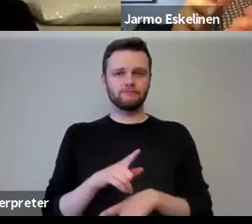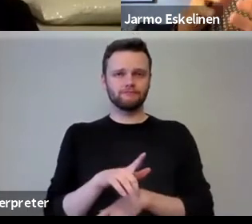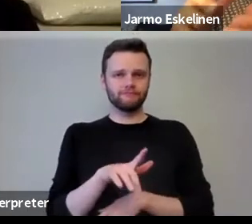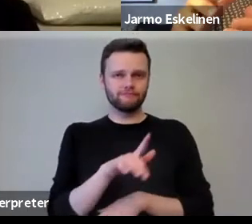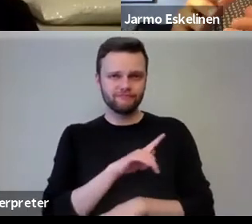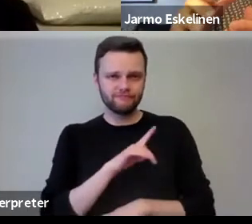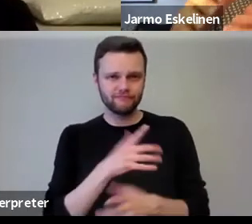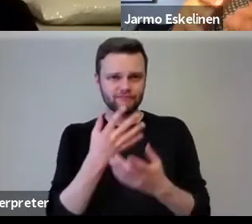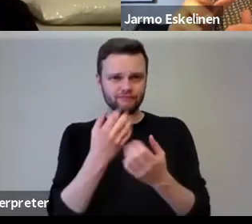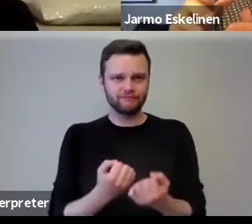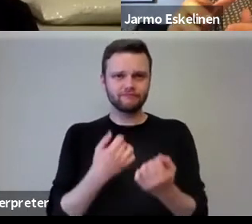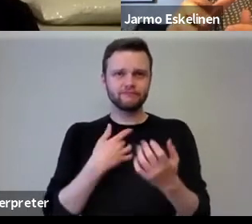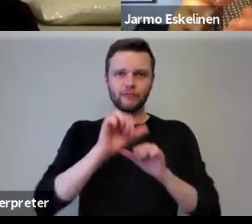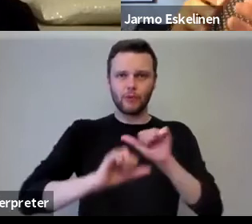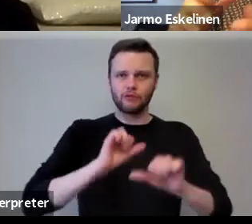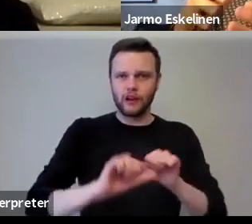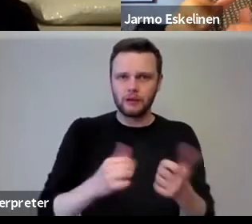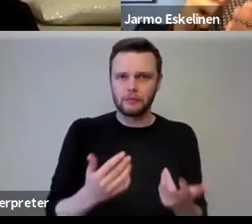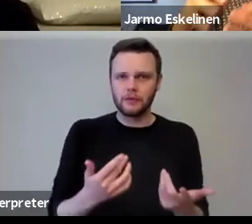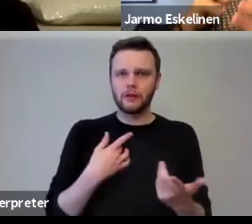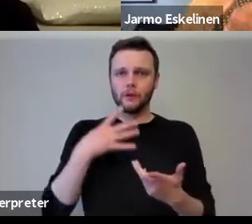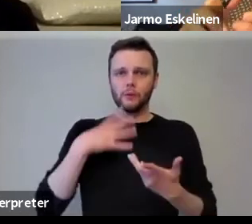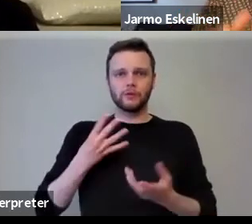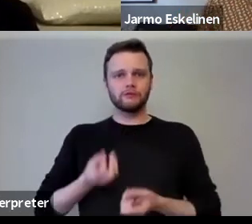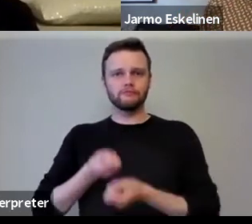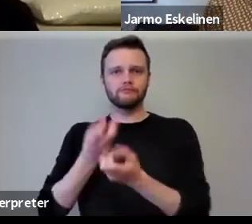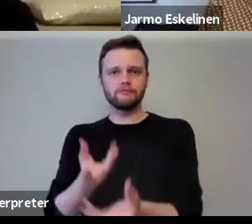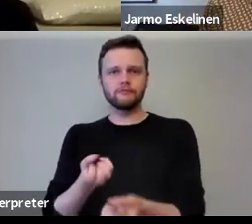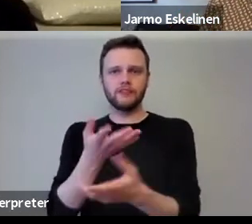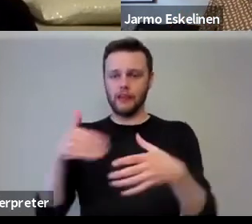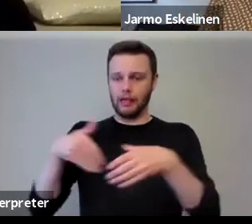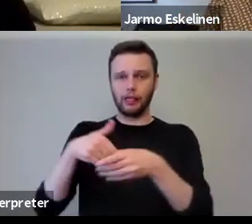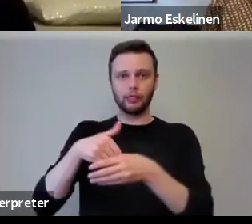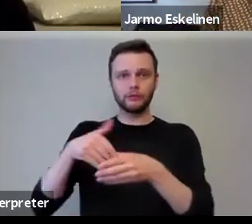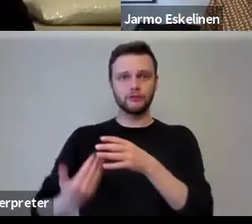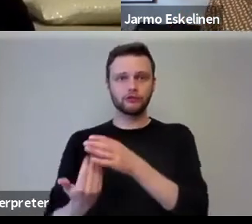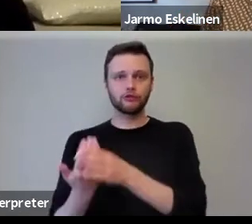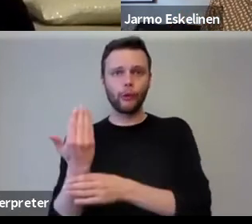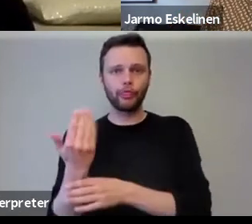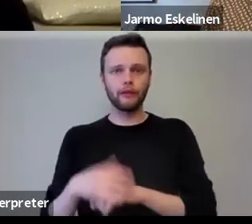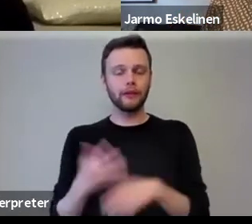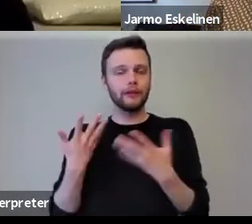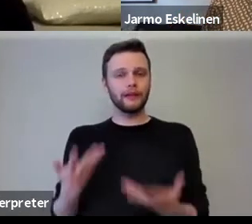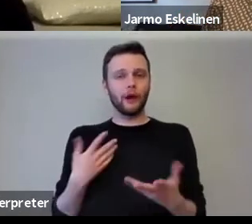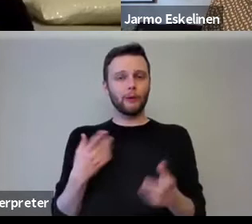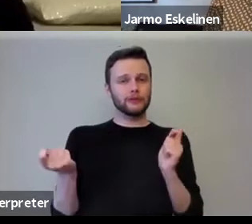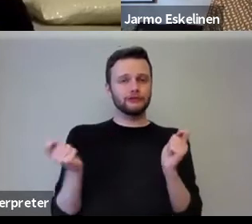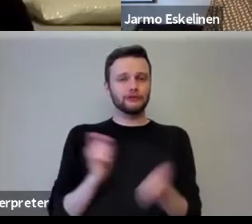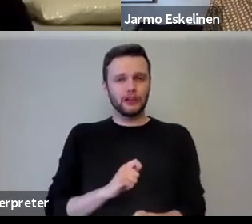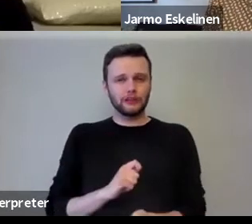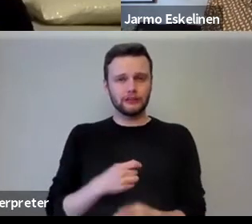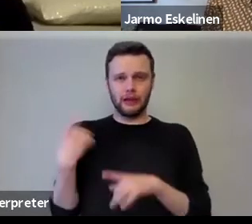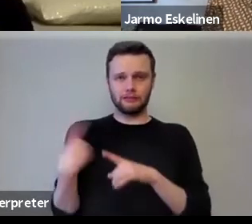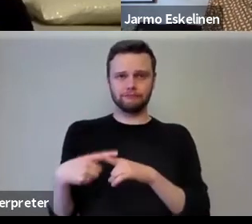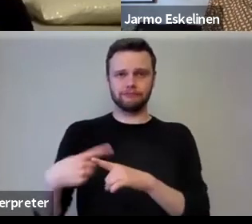DDI program is that we are here to deliver inclusive growth. What has now of course changed, you know, at a very rapid